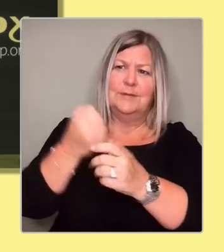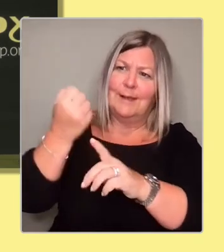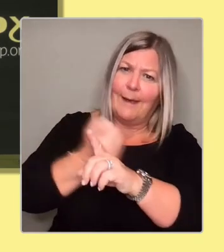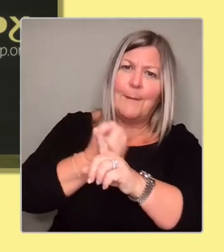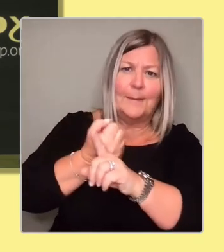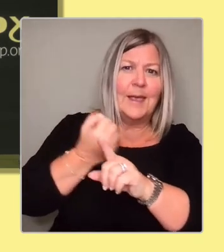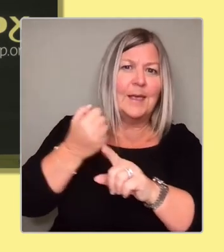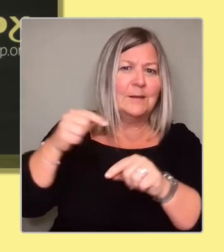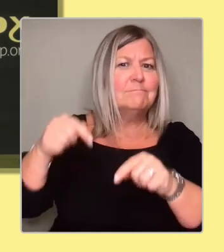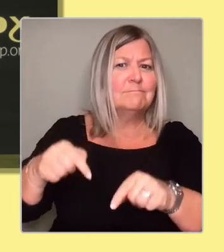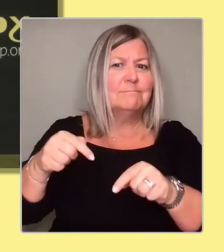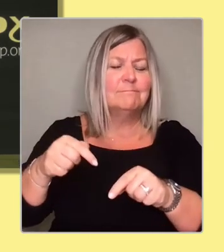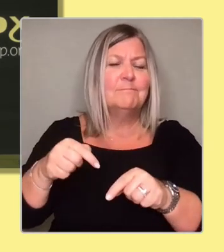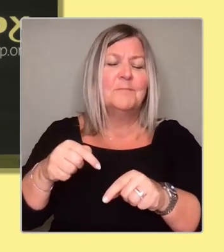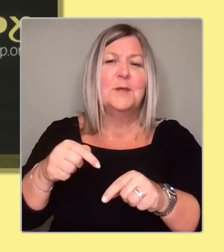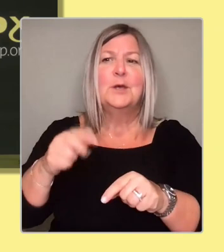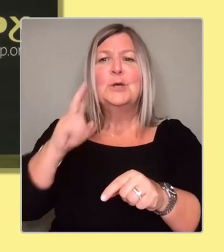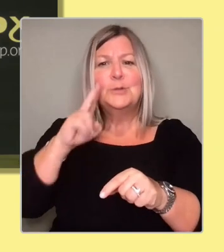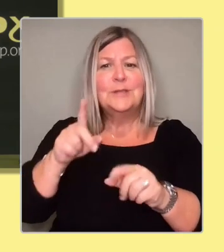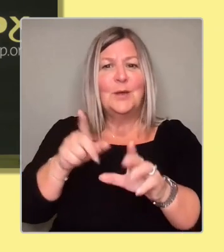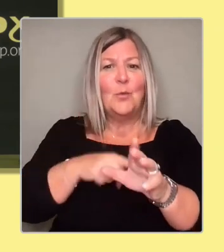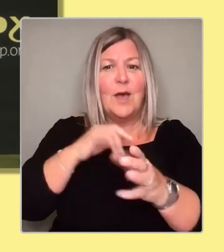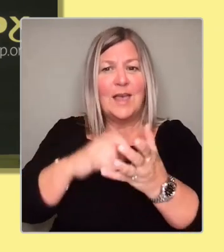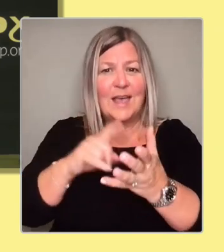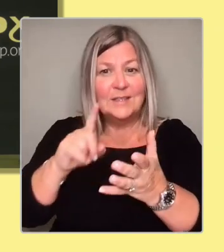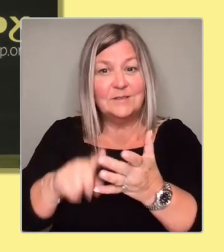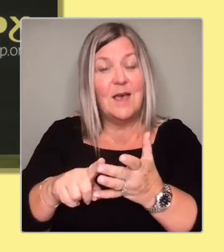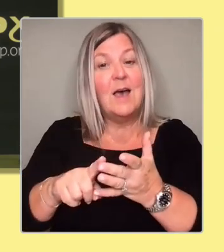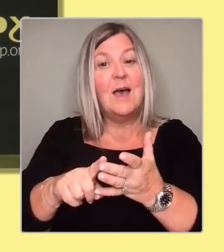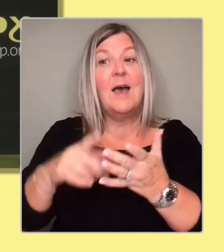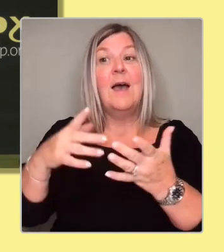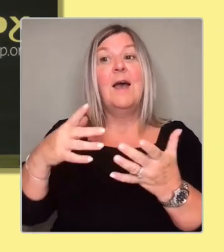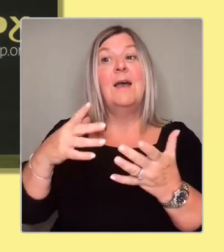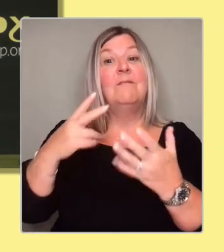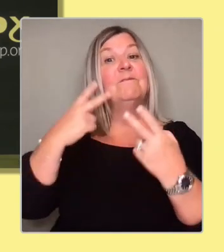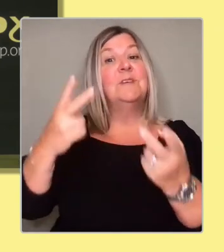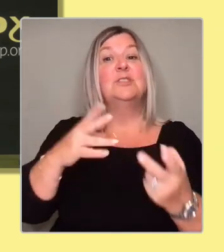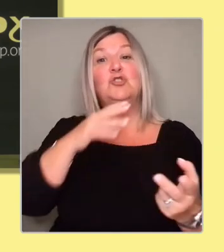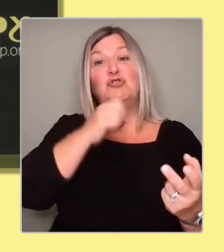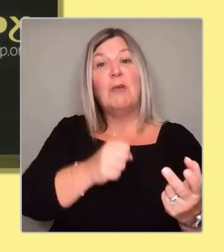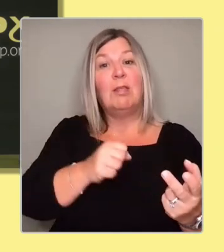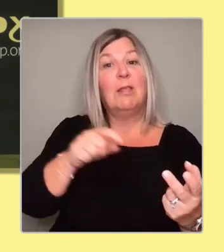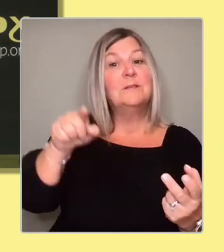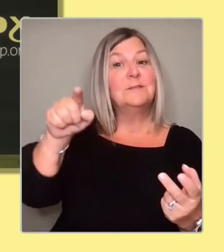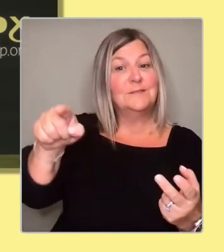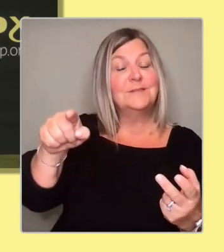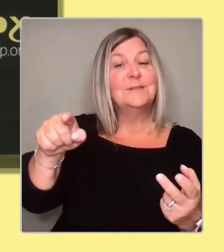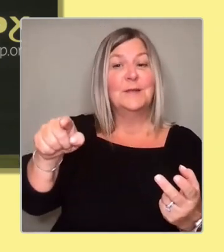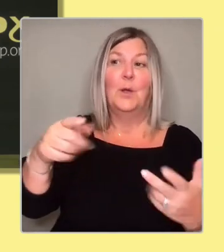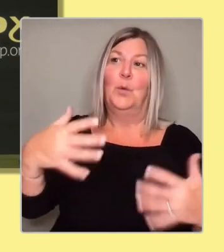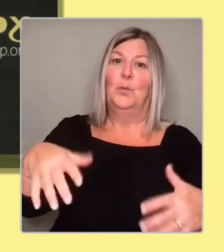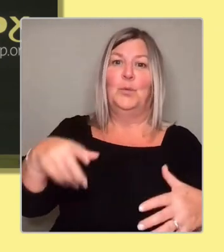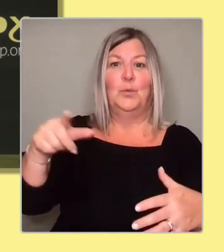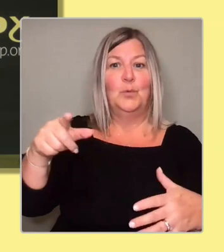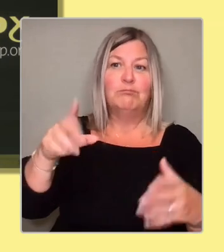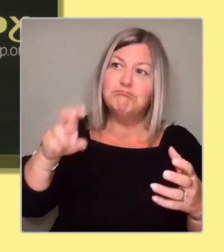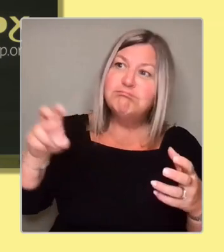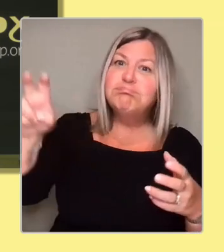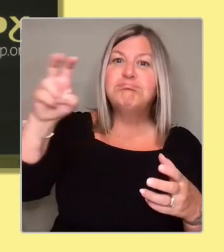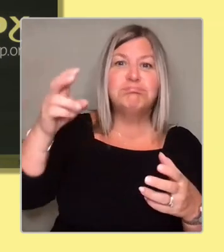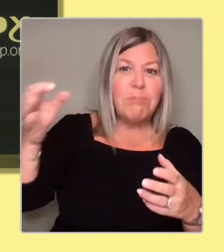folks that came up to Shetland, for example, a few years ago, and we toured the various Shetland Isles campaigning.